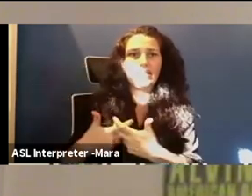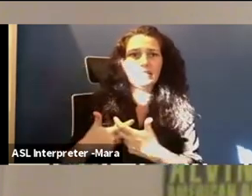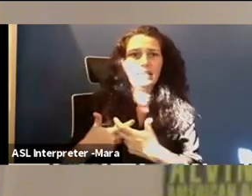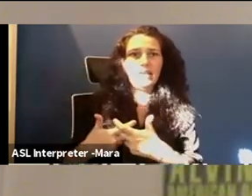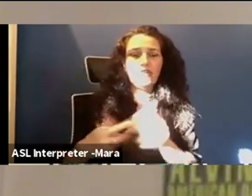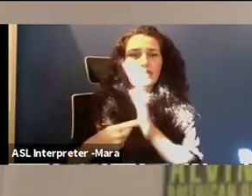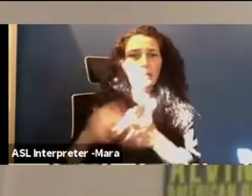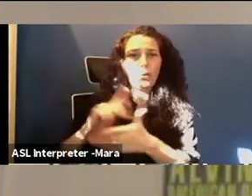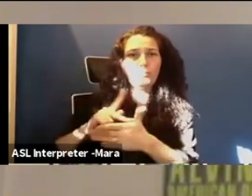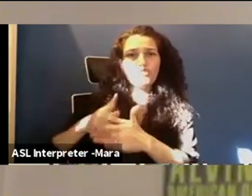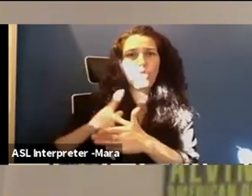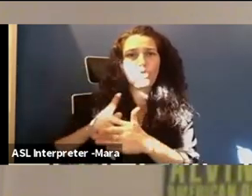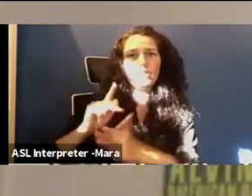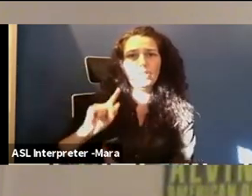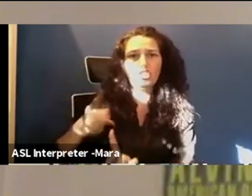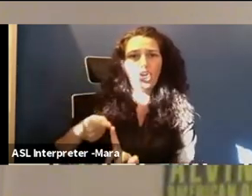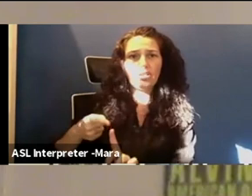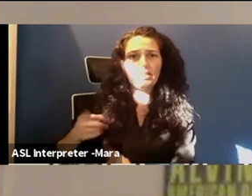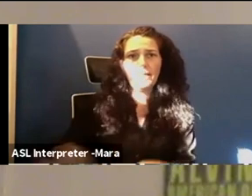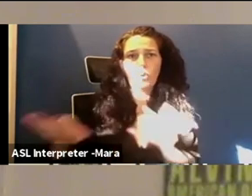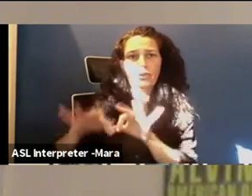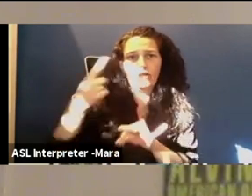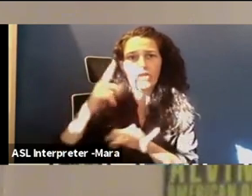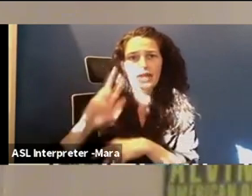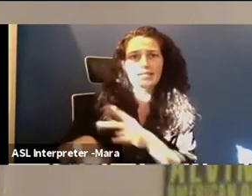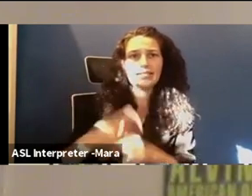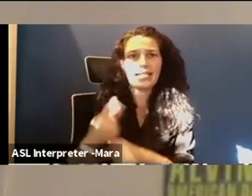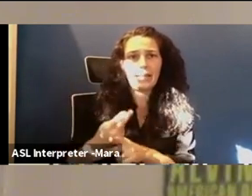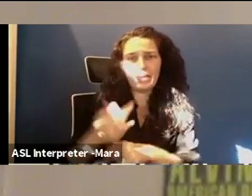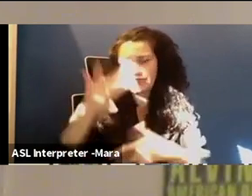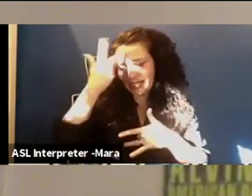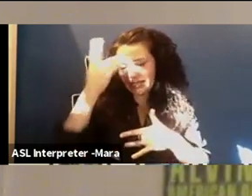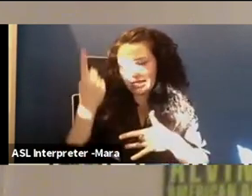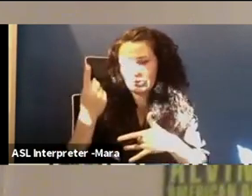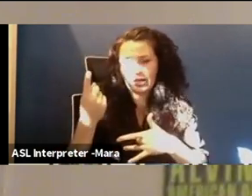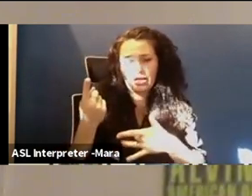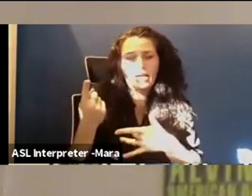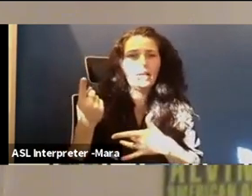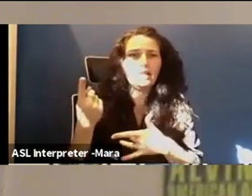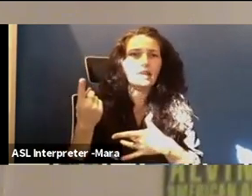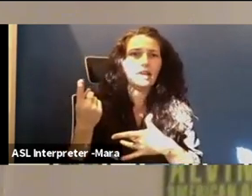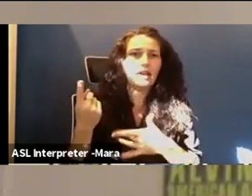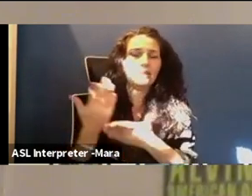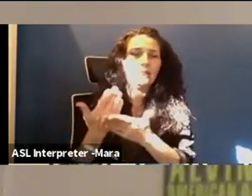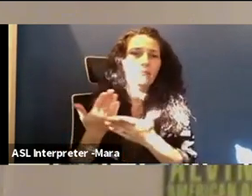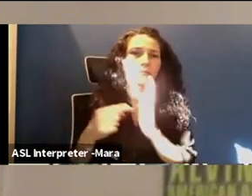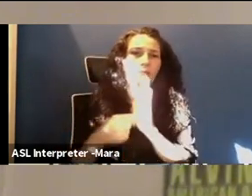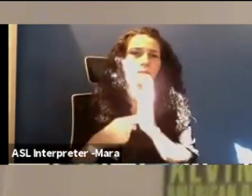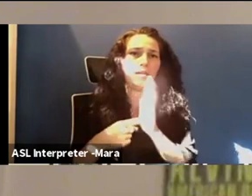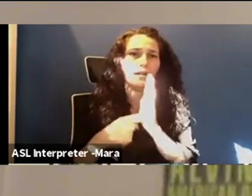protein target that's important for that type of disease. So that's one example of the way that those two things could work together.